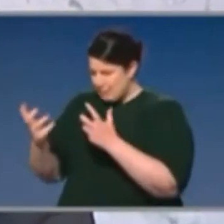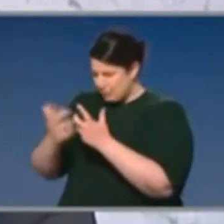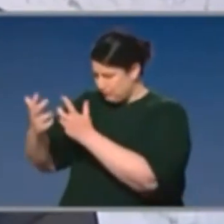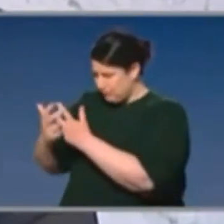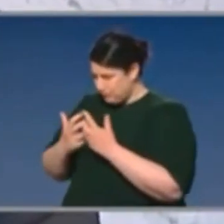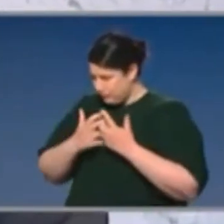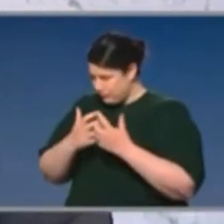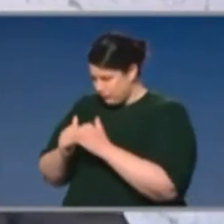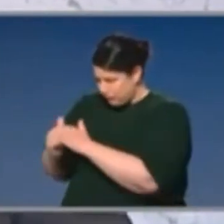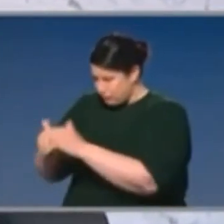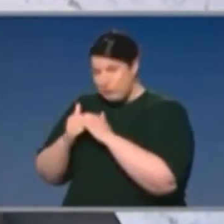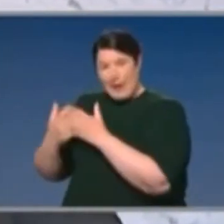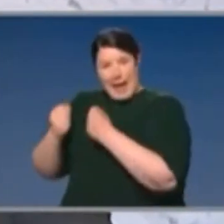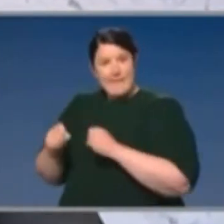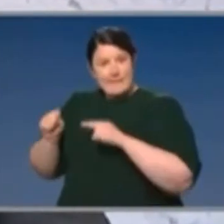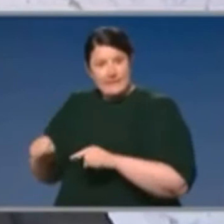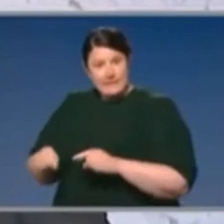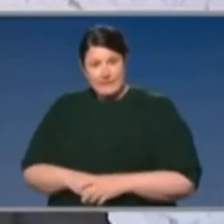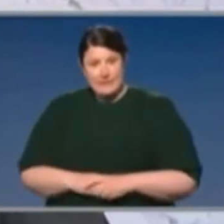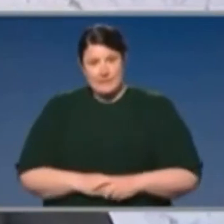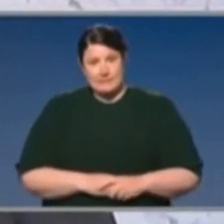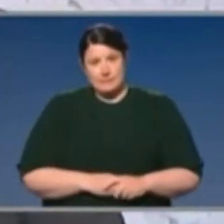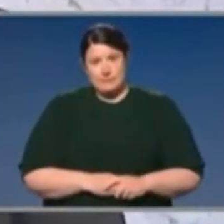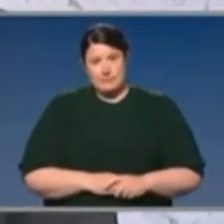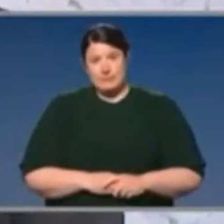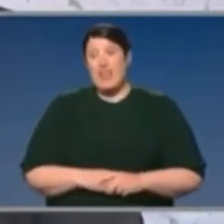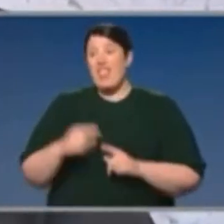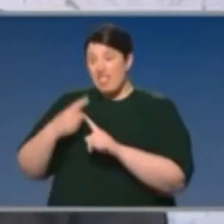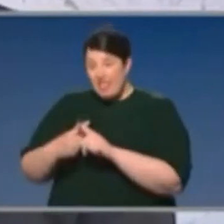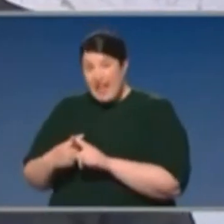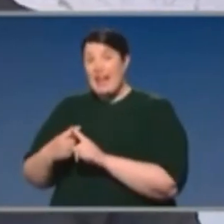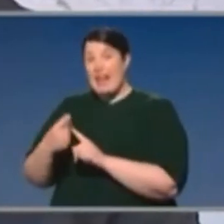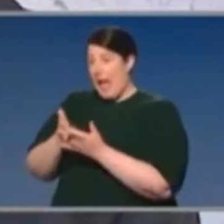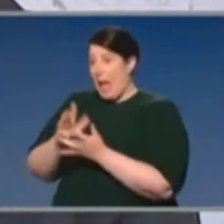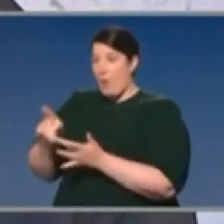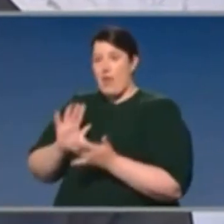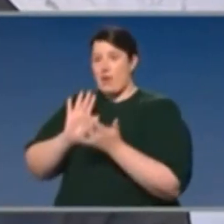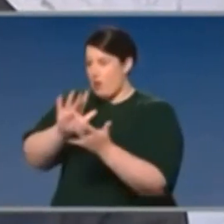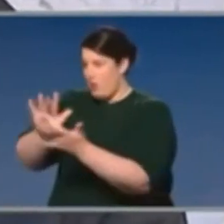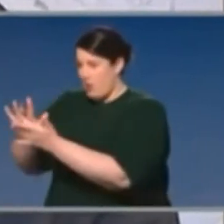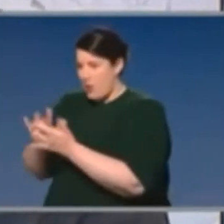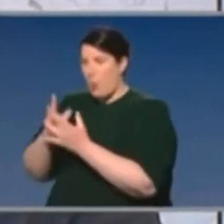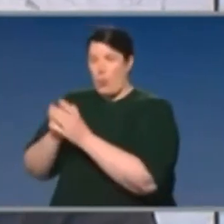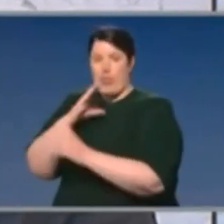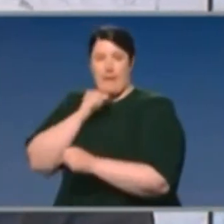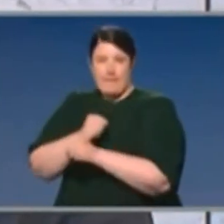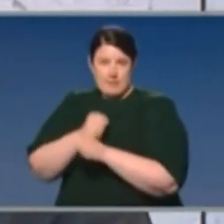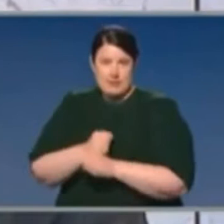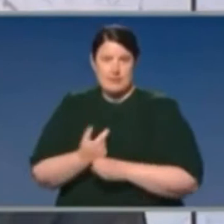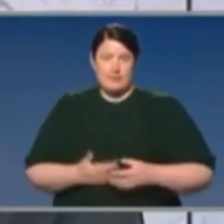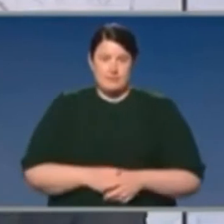information systems. And then how that sits as part of the broader emergency management function of the government. Now,